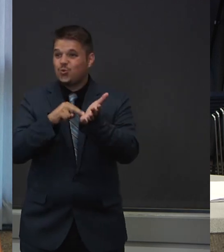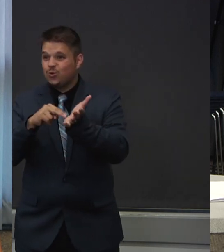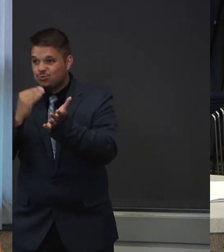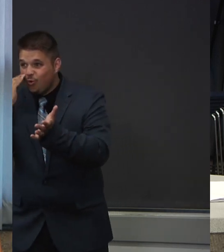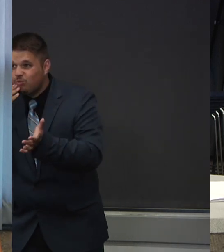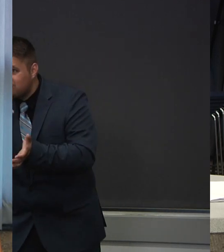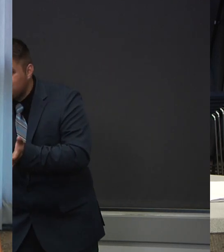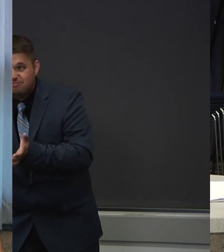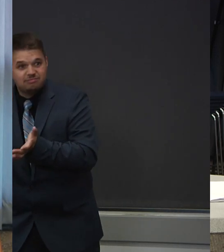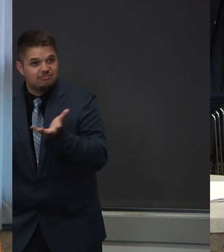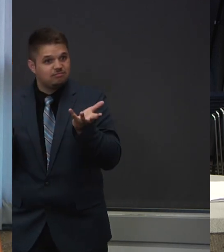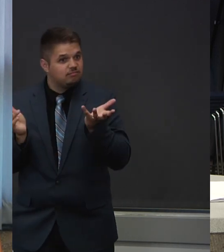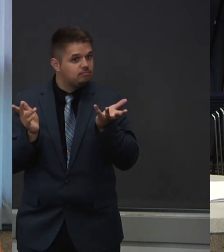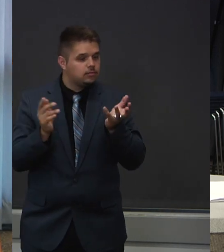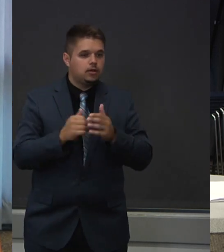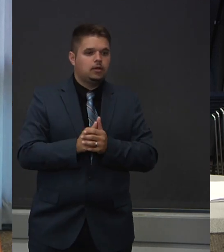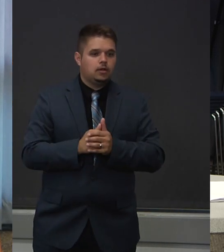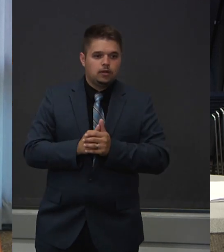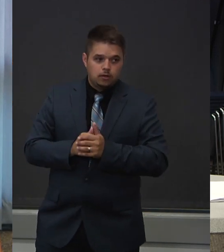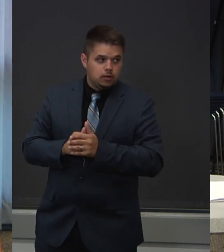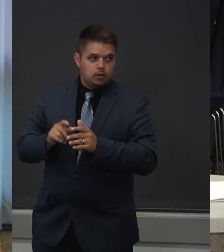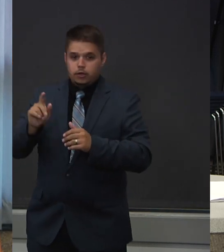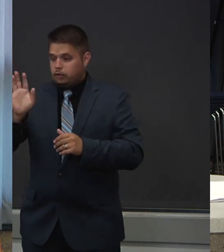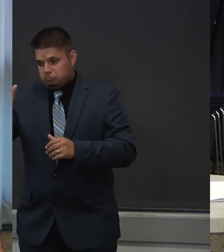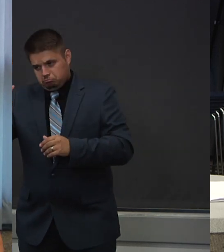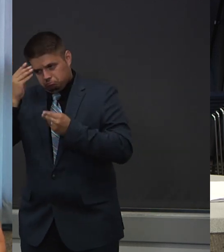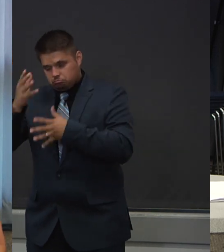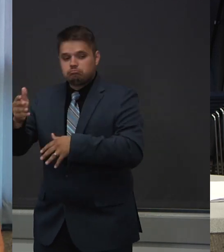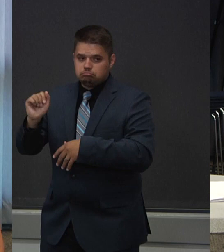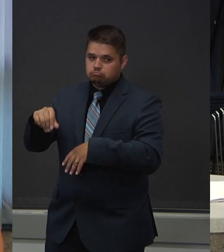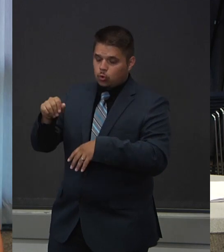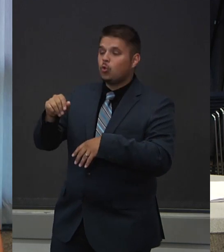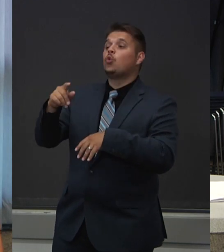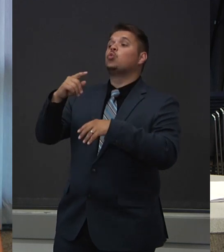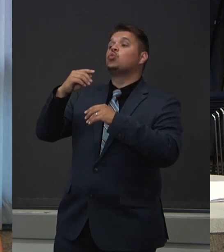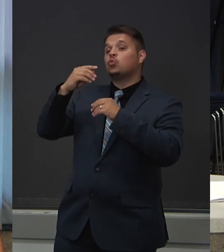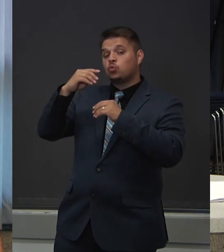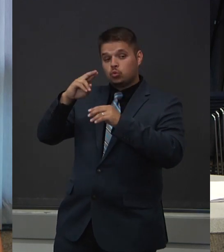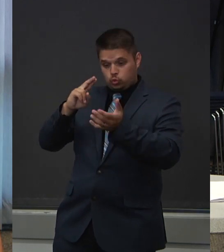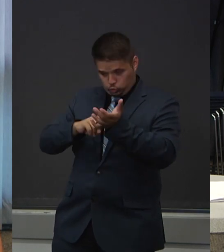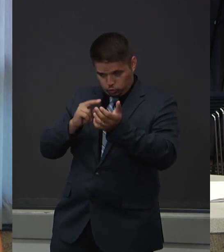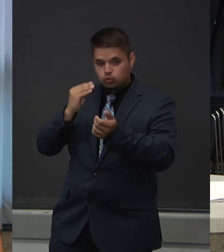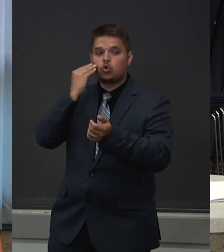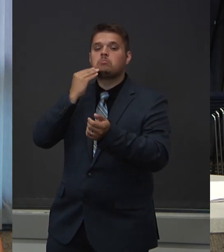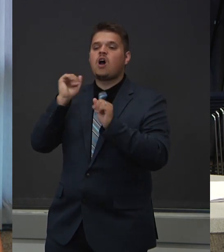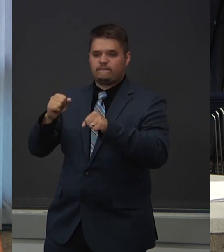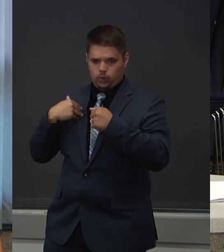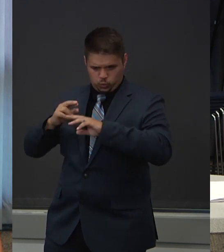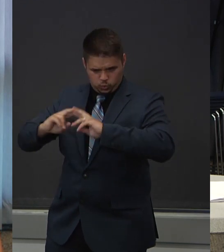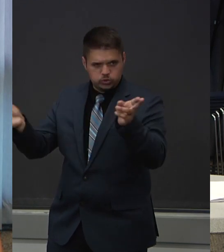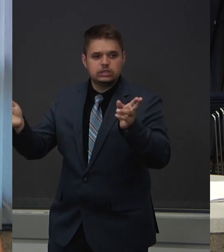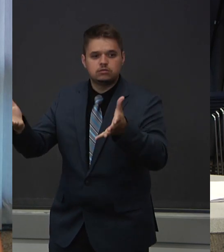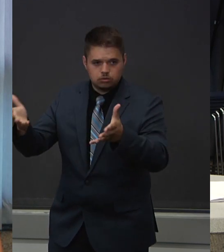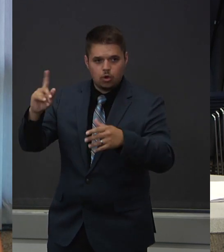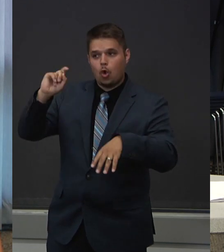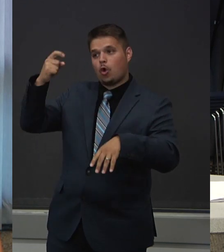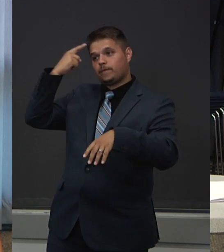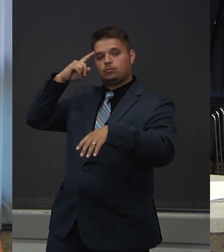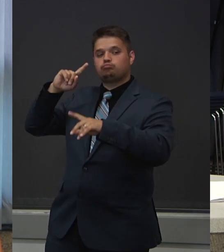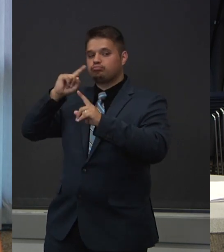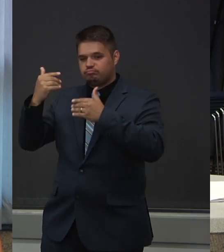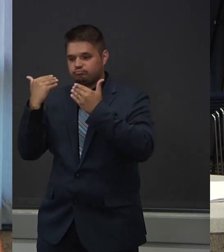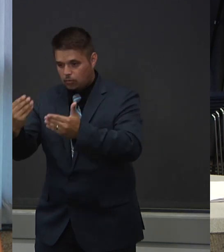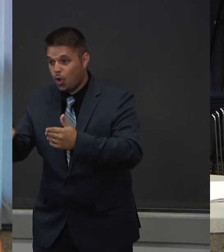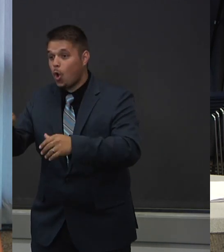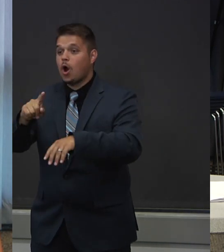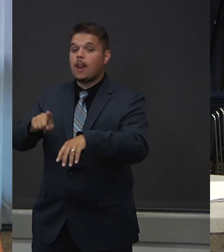in nursing homes. The governor released the long-term care facility testing plan, I believe, early